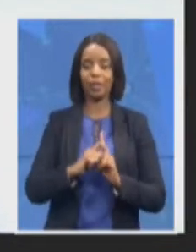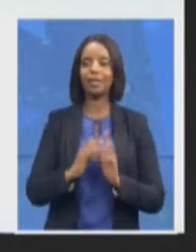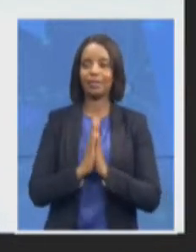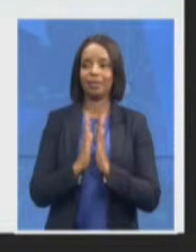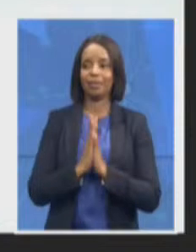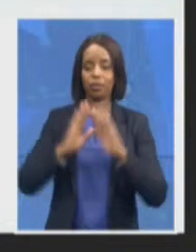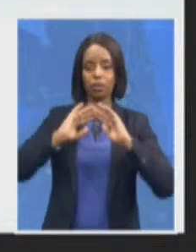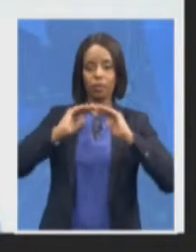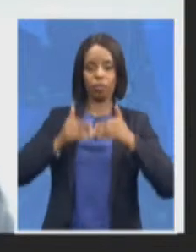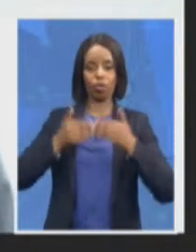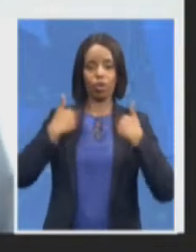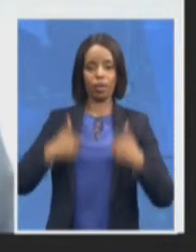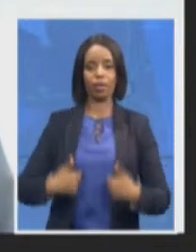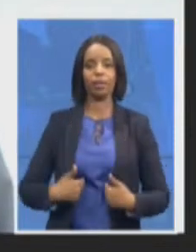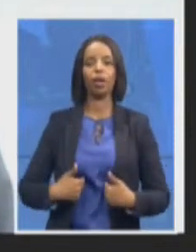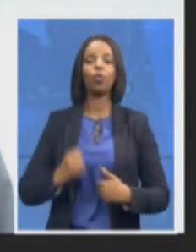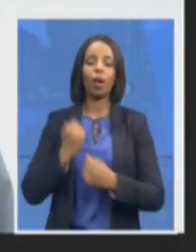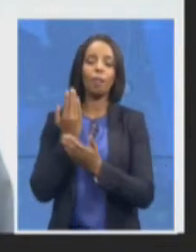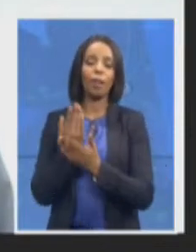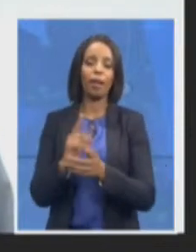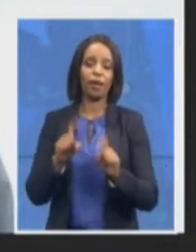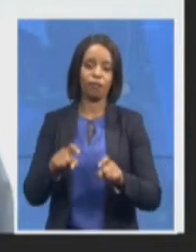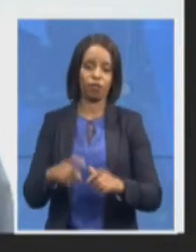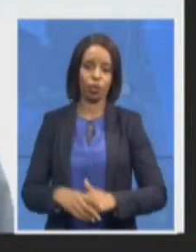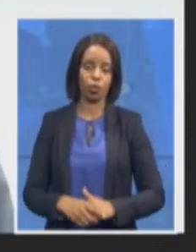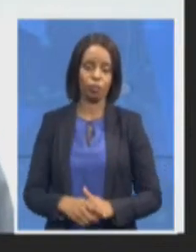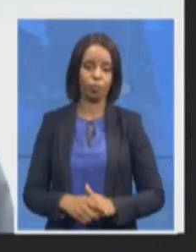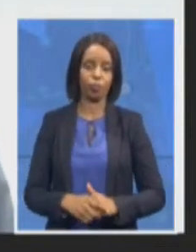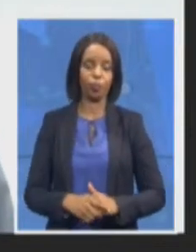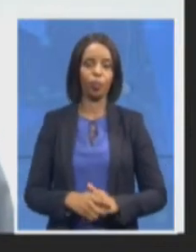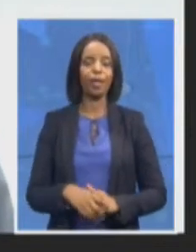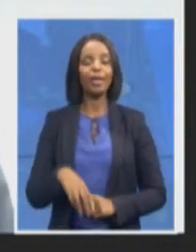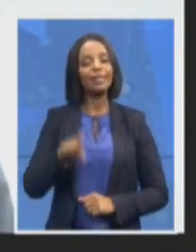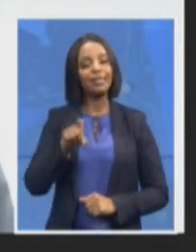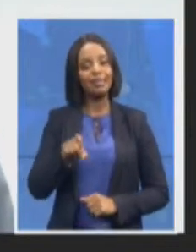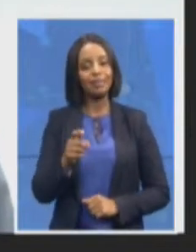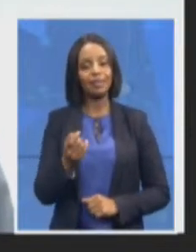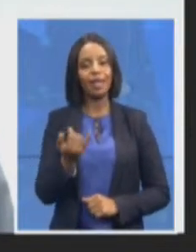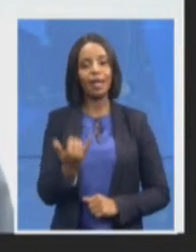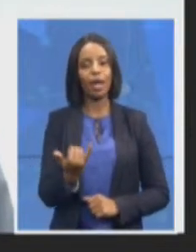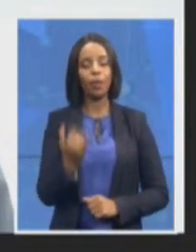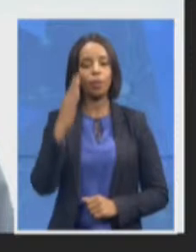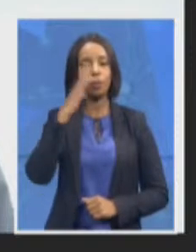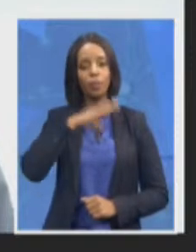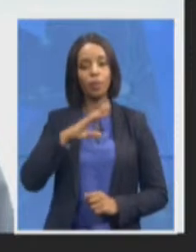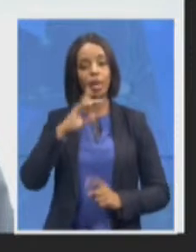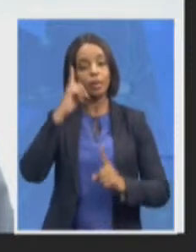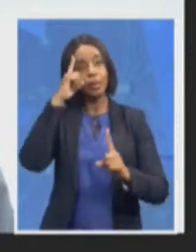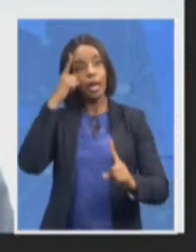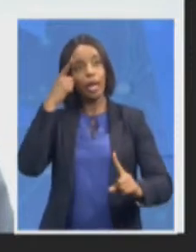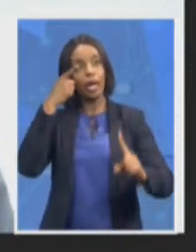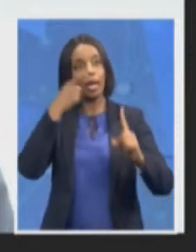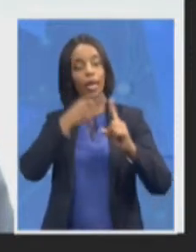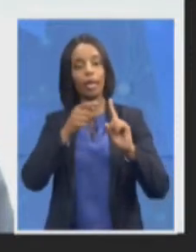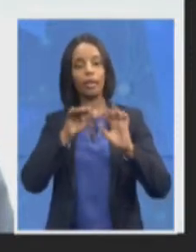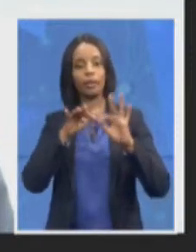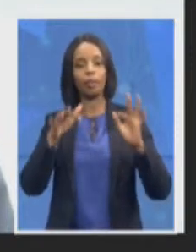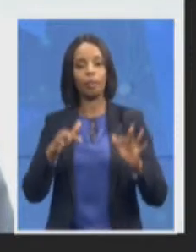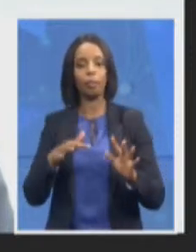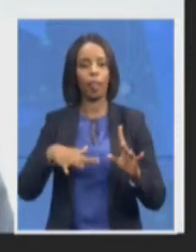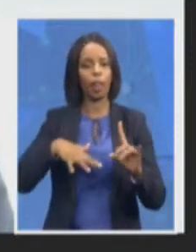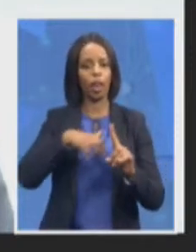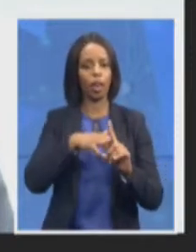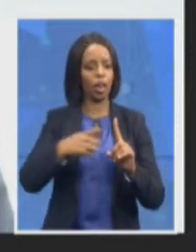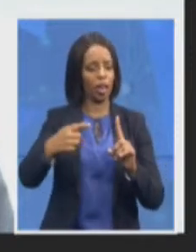zero harm target in terms of people in the witness protection and we are maintaining that zero harm